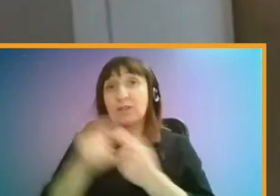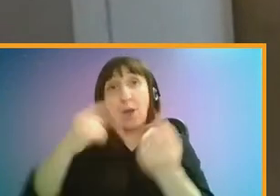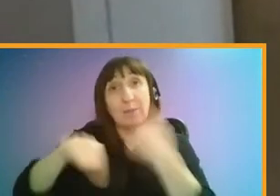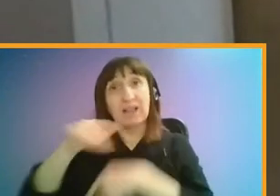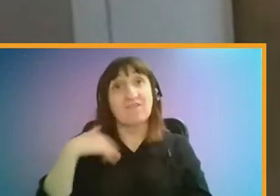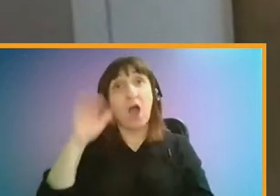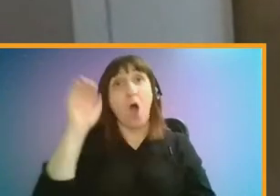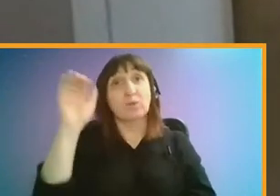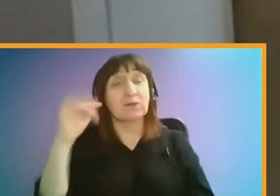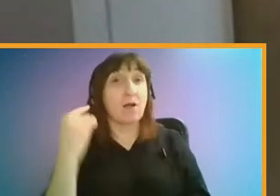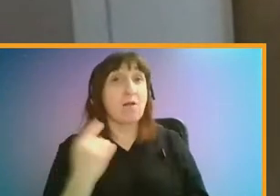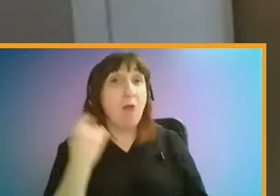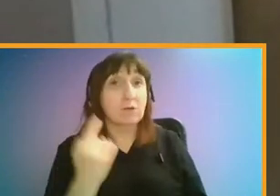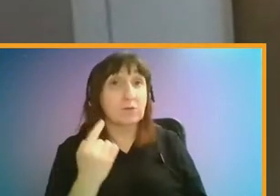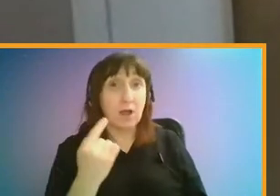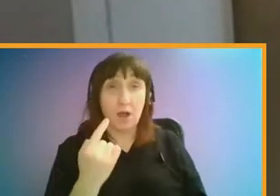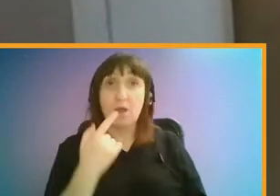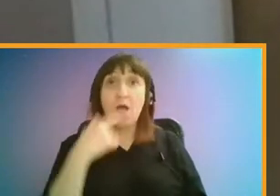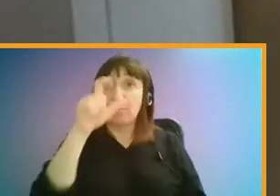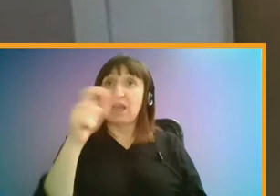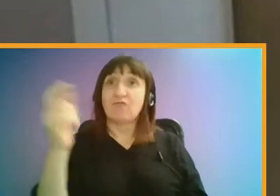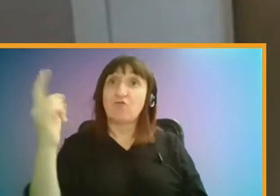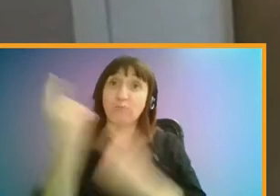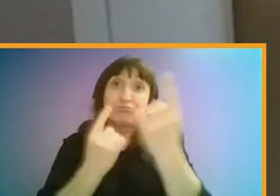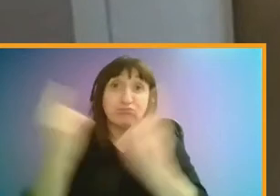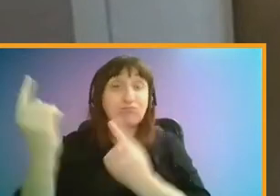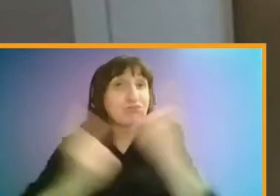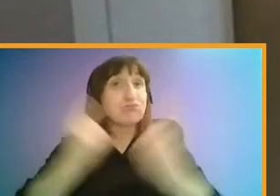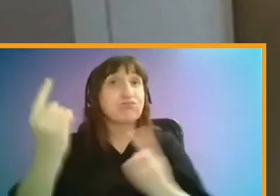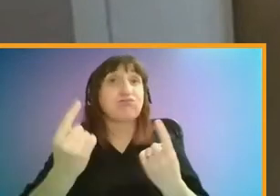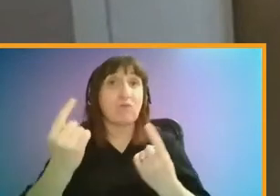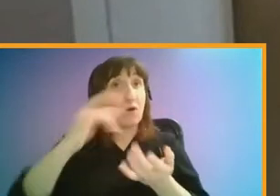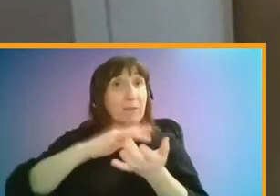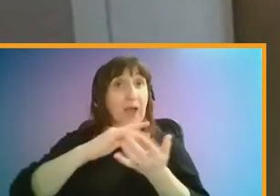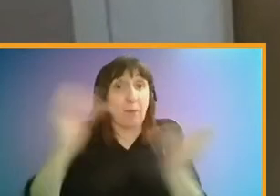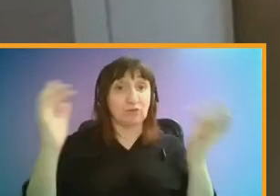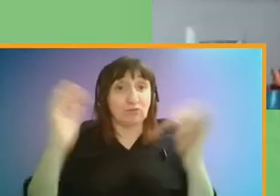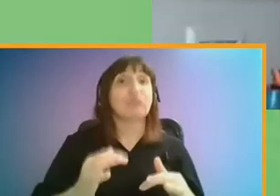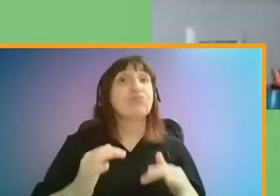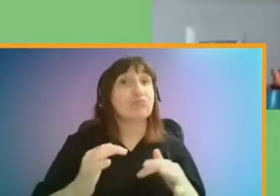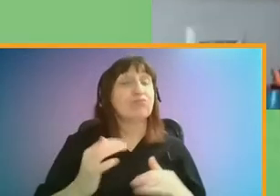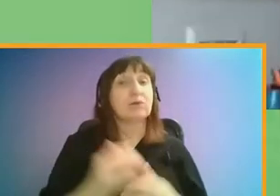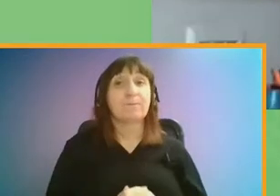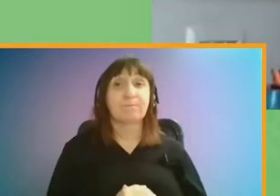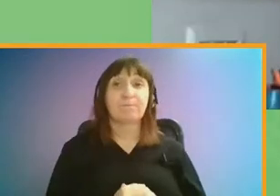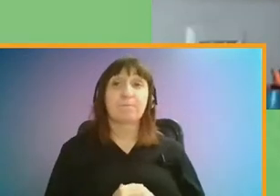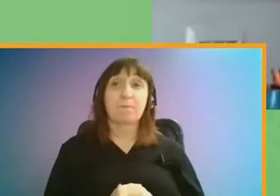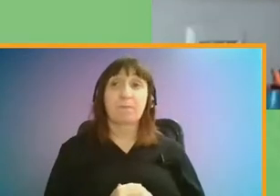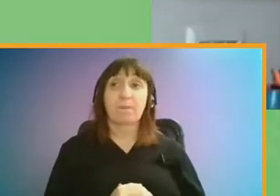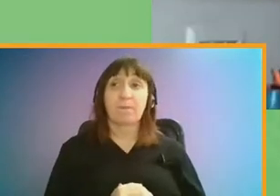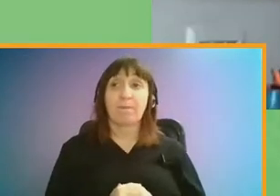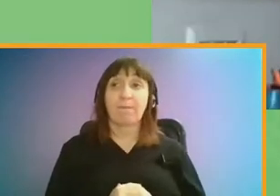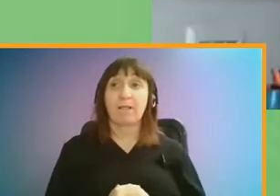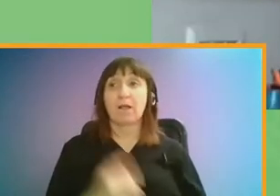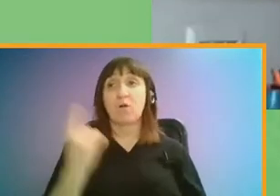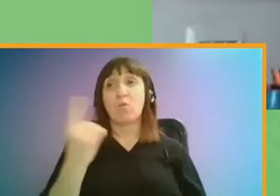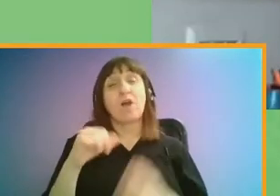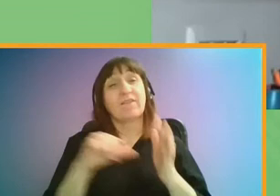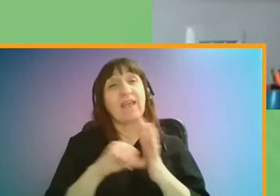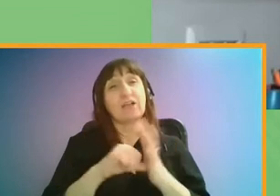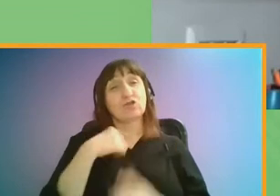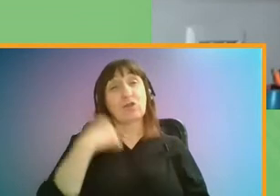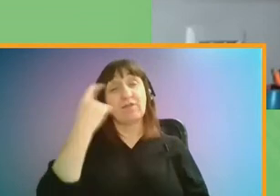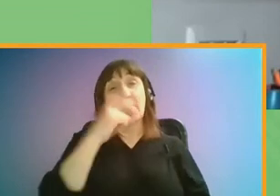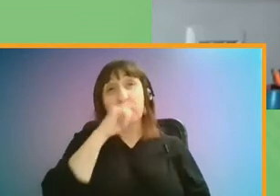living outside London, bringing in workers from towns and cities further away from the capital. One of the issues to think about for the longer